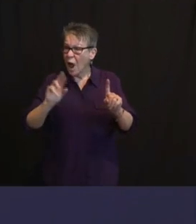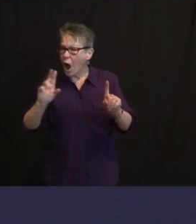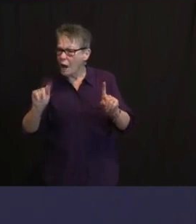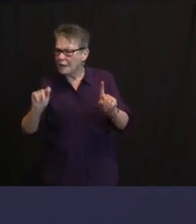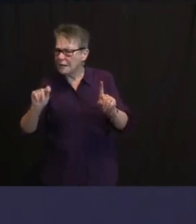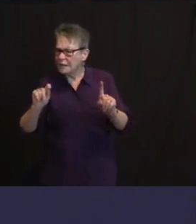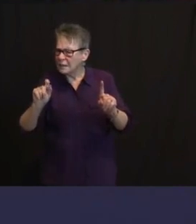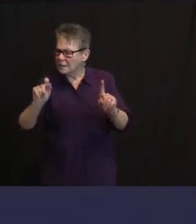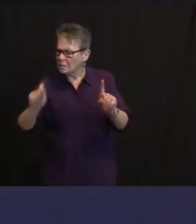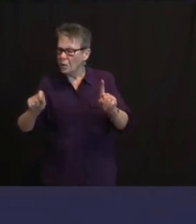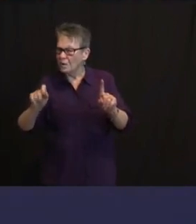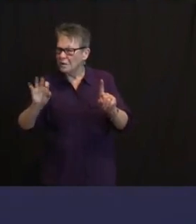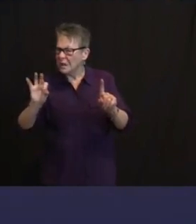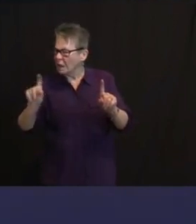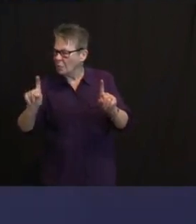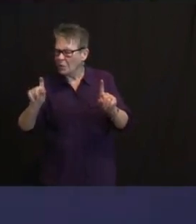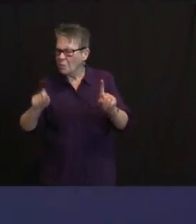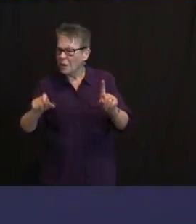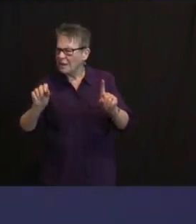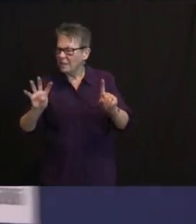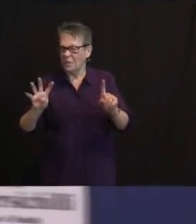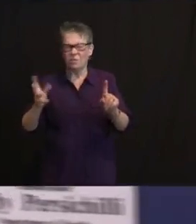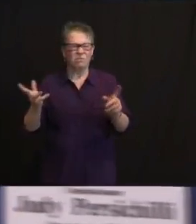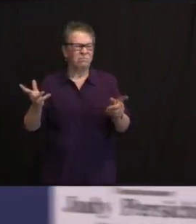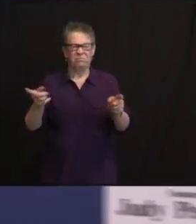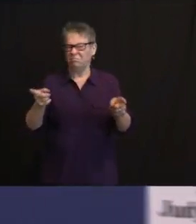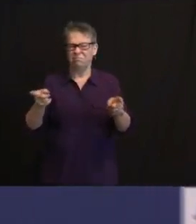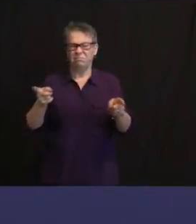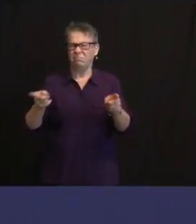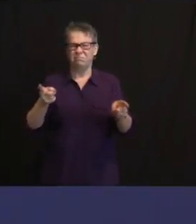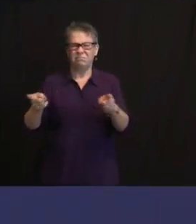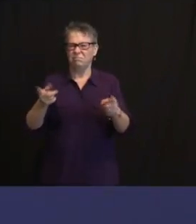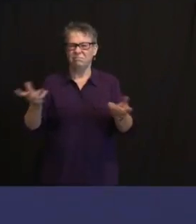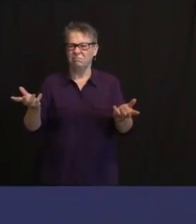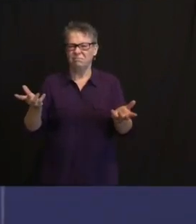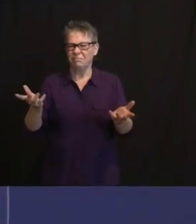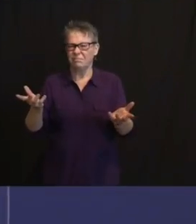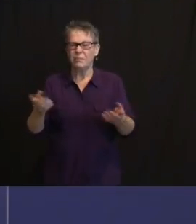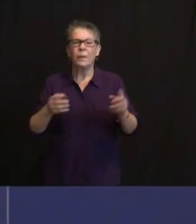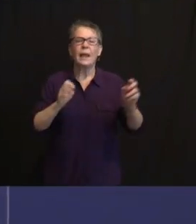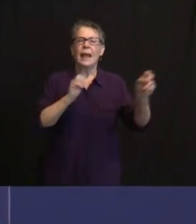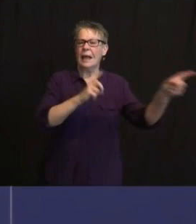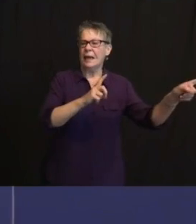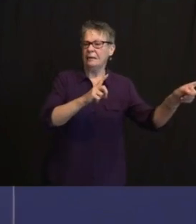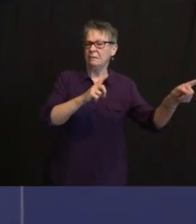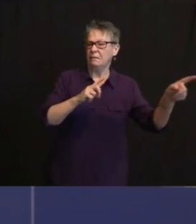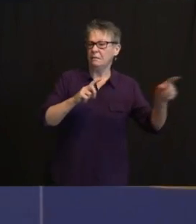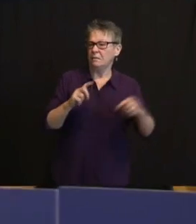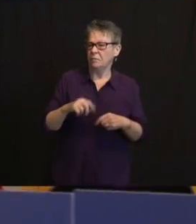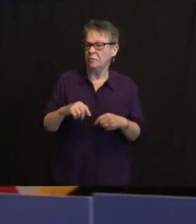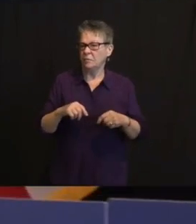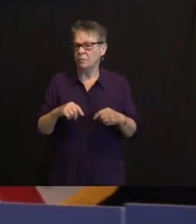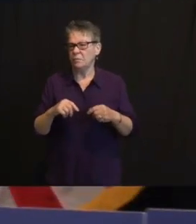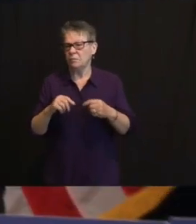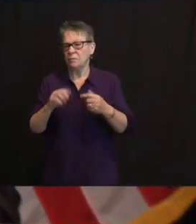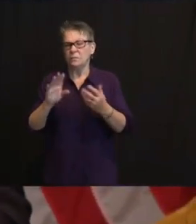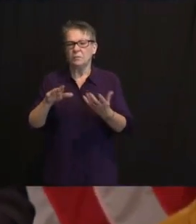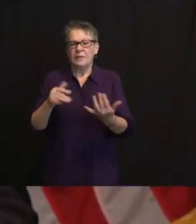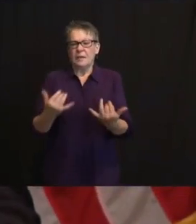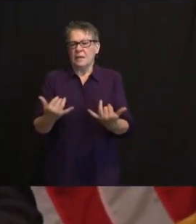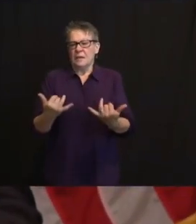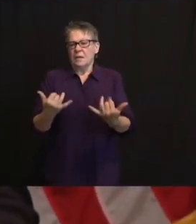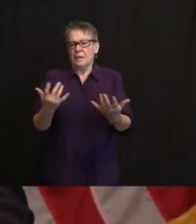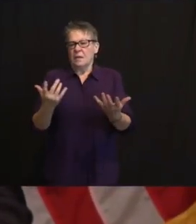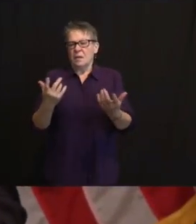WRONG DIRECTION. SURE, AND I WOULD START BY SAYING SOME OF WHAT YOU SAID, WHICH IS, YOU WE'RE LOOKING AT A VERY SHORT PERIOD OF TIME